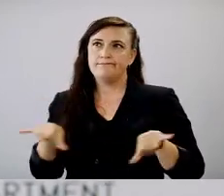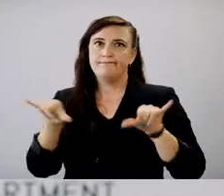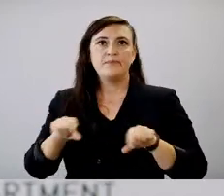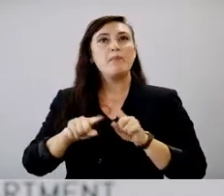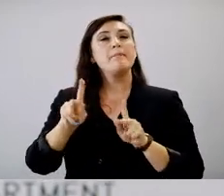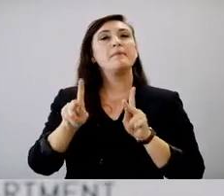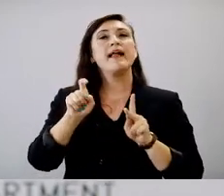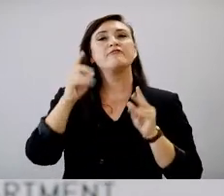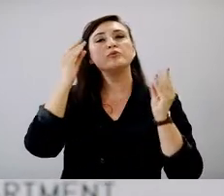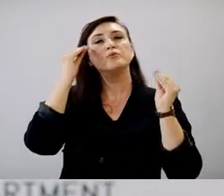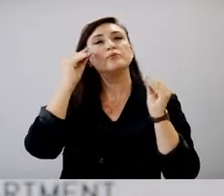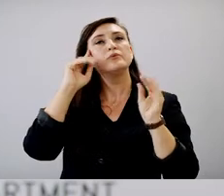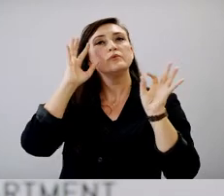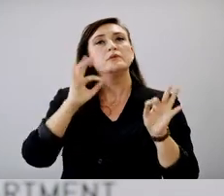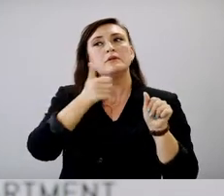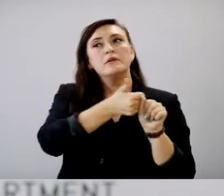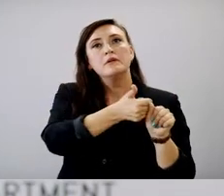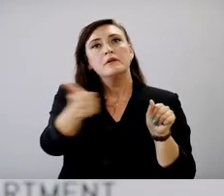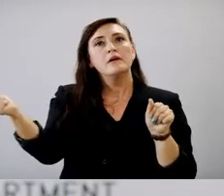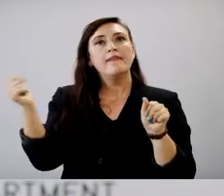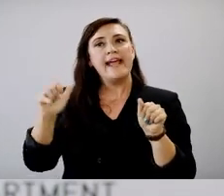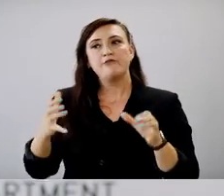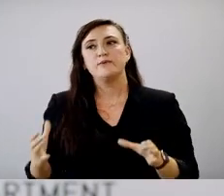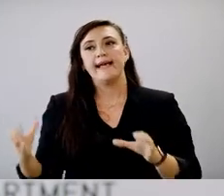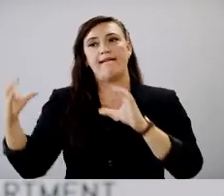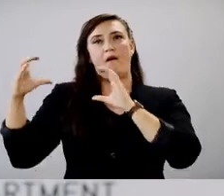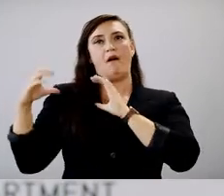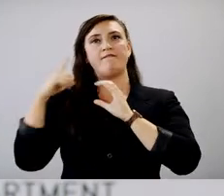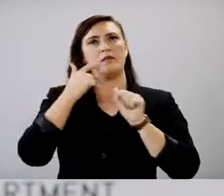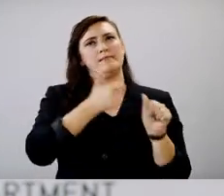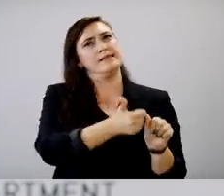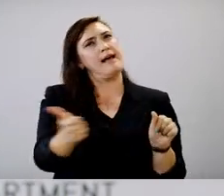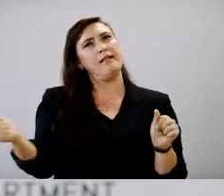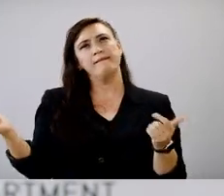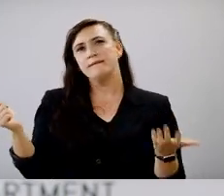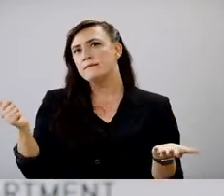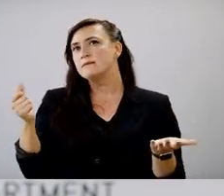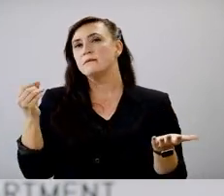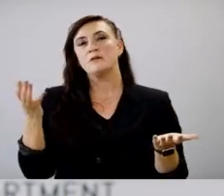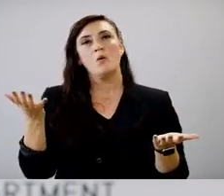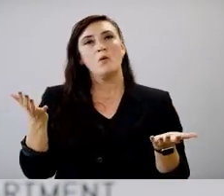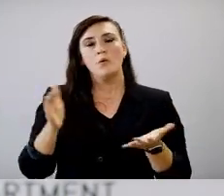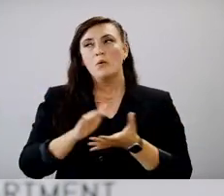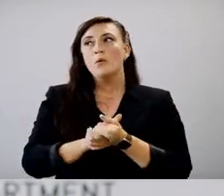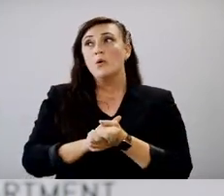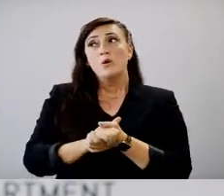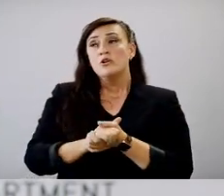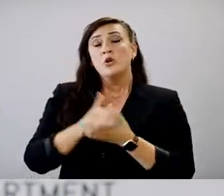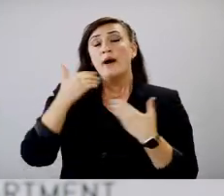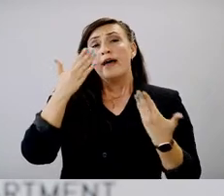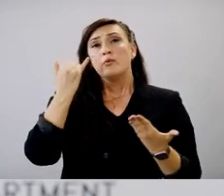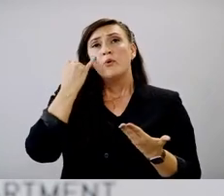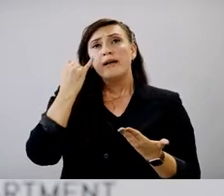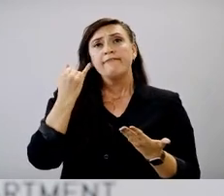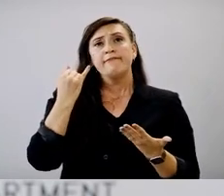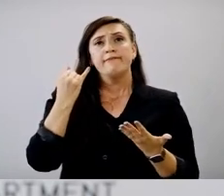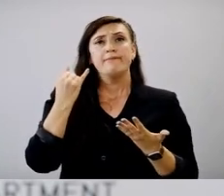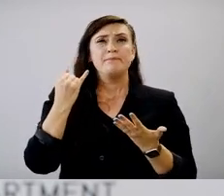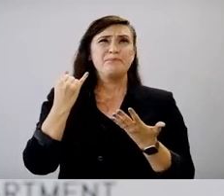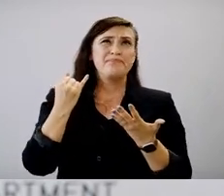people have to, to, to take on on their own. And so, um, I, I don't know that we're